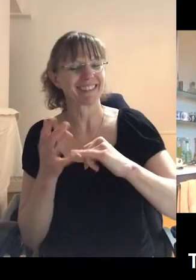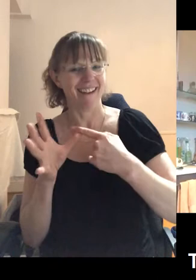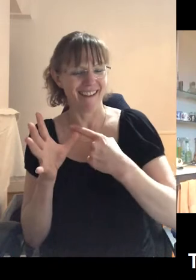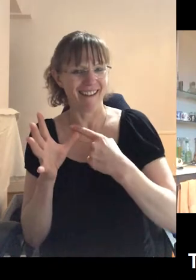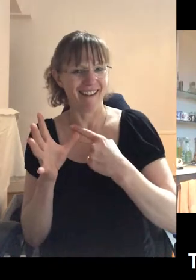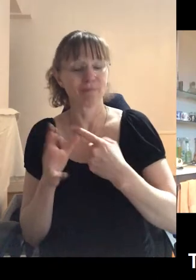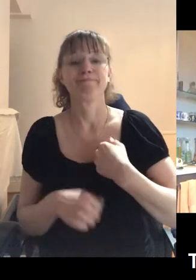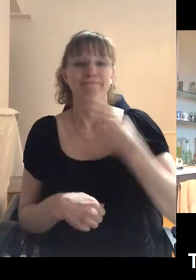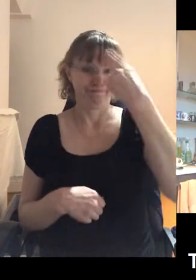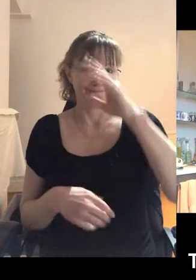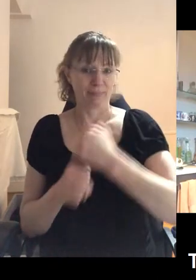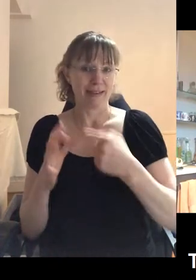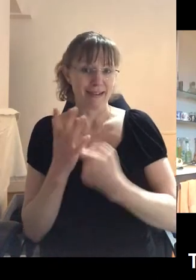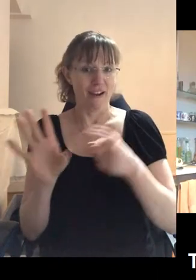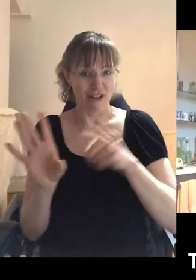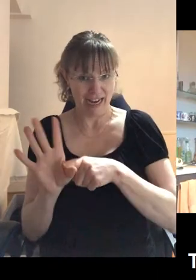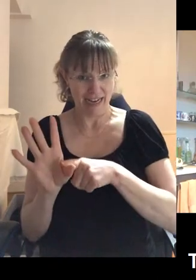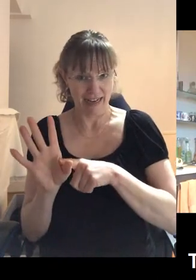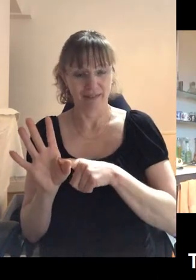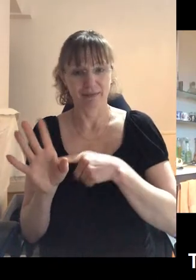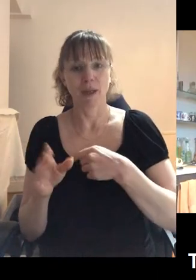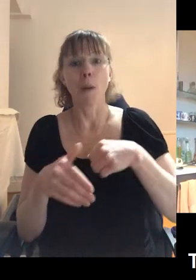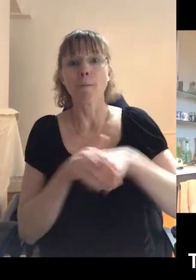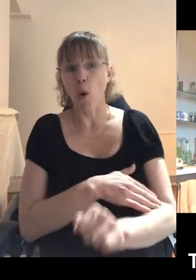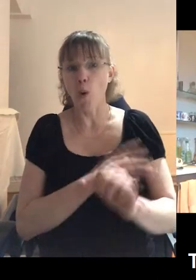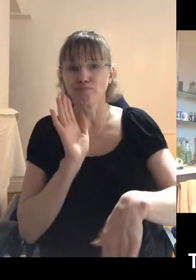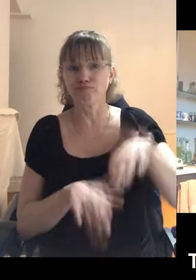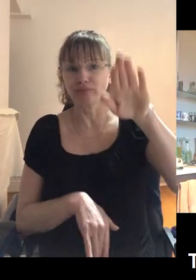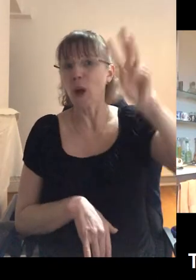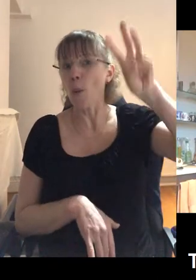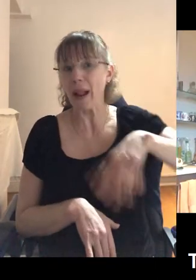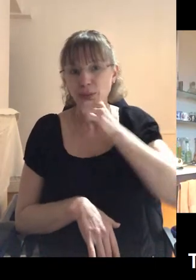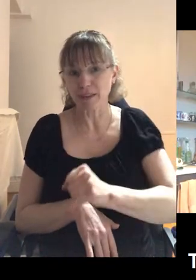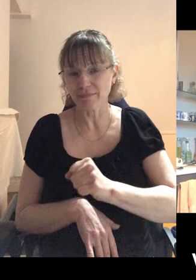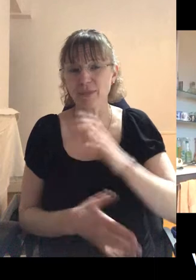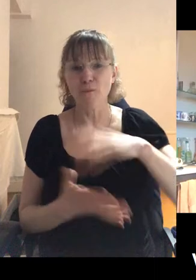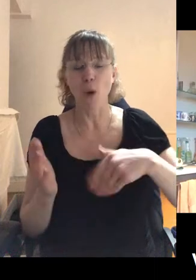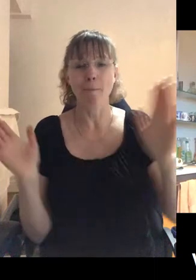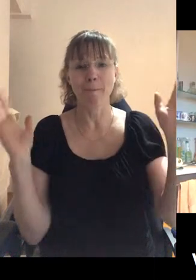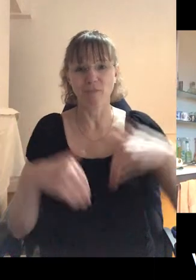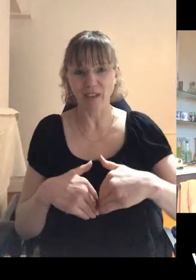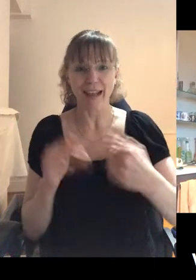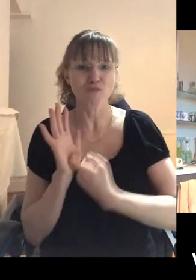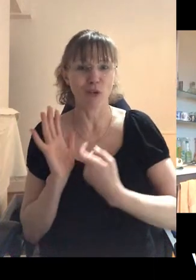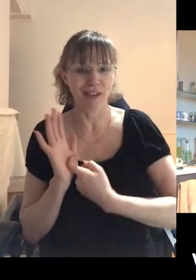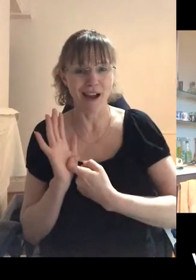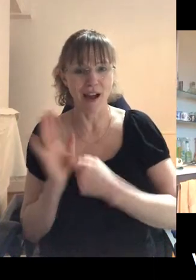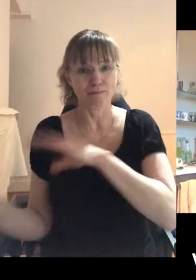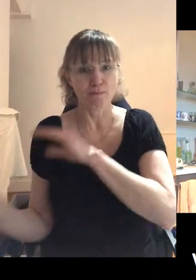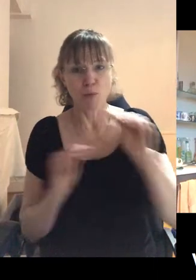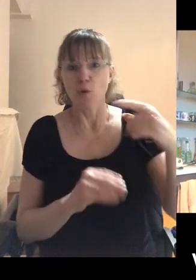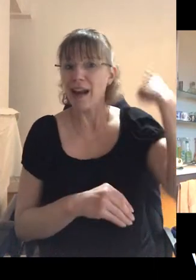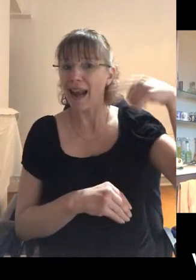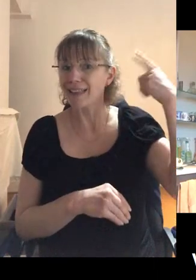my name is Gary, and I'm a born and bred Welshman from the Rhonda Valleys, who moved to